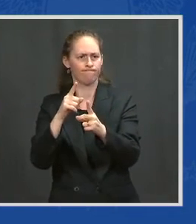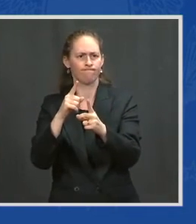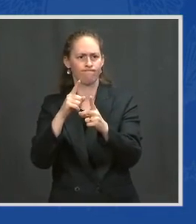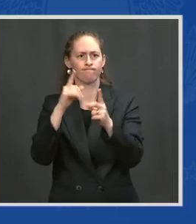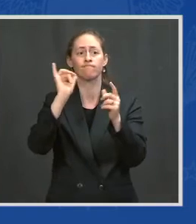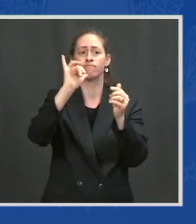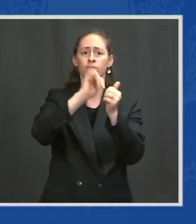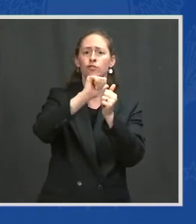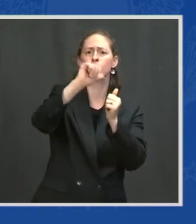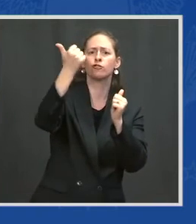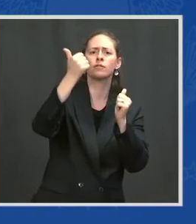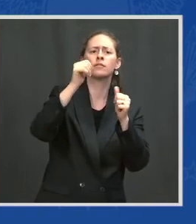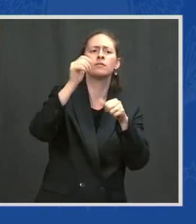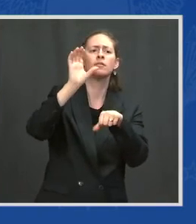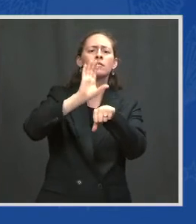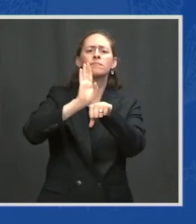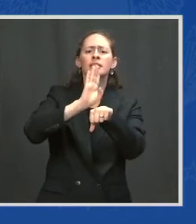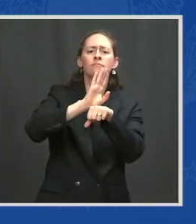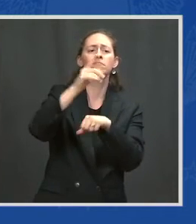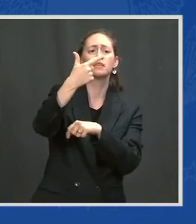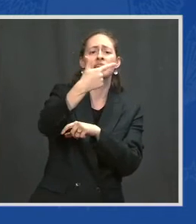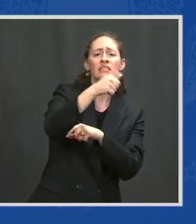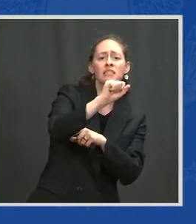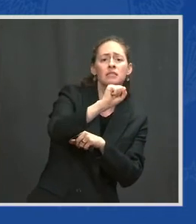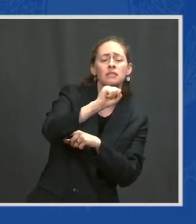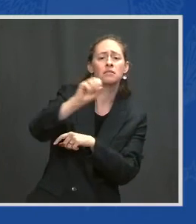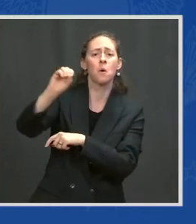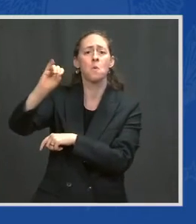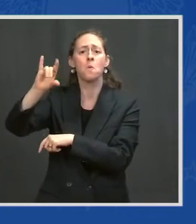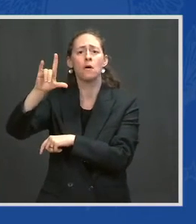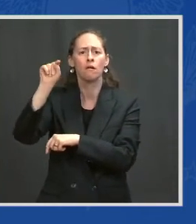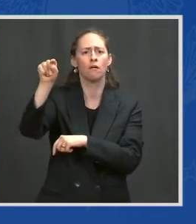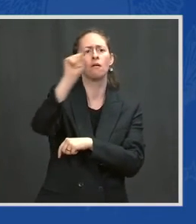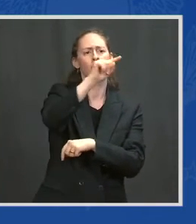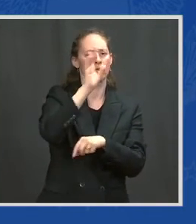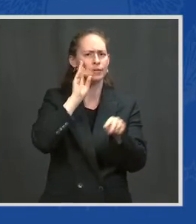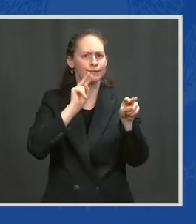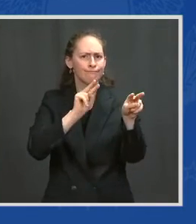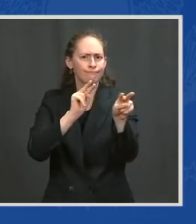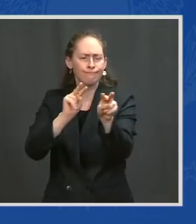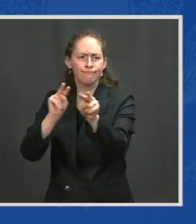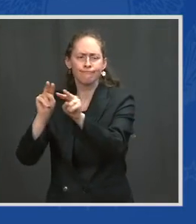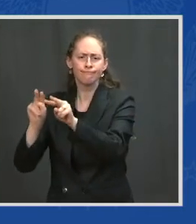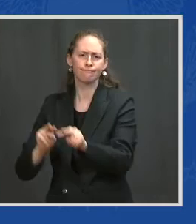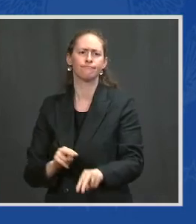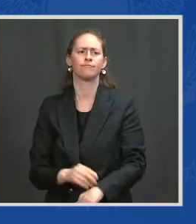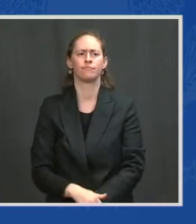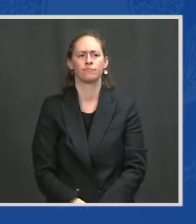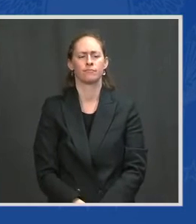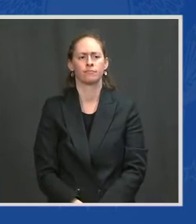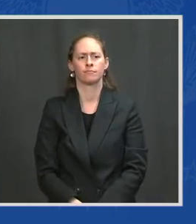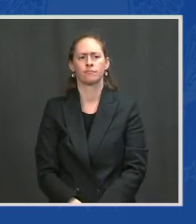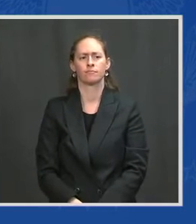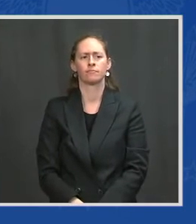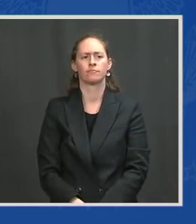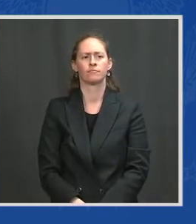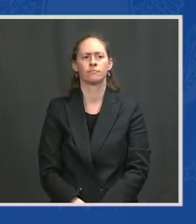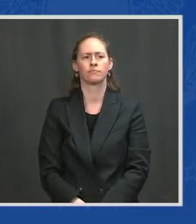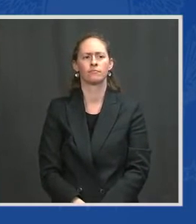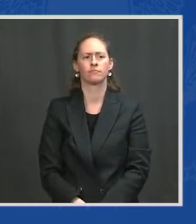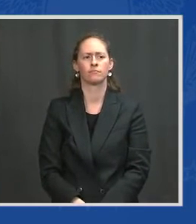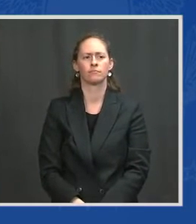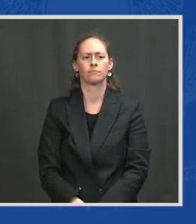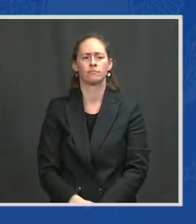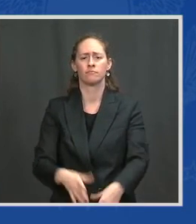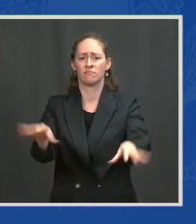we need to invest to safeguard our critical infrastructure. That's one of the many things my American Jobs Plan is designed to